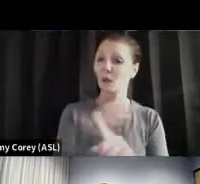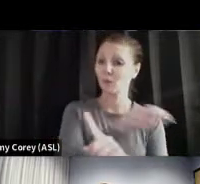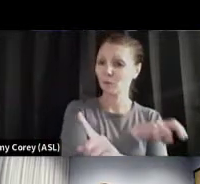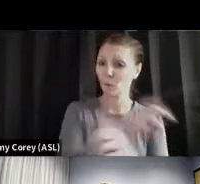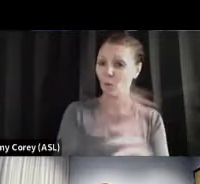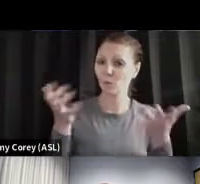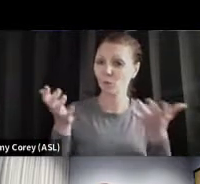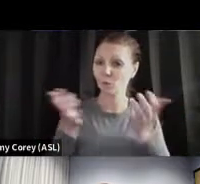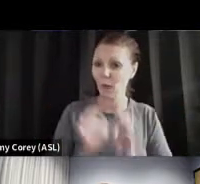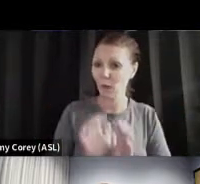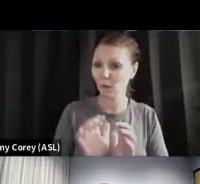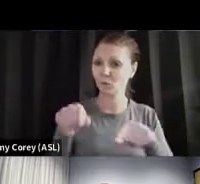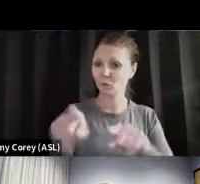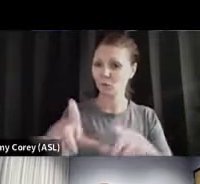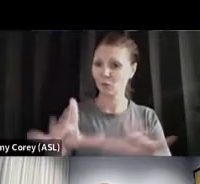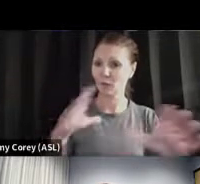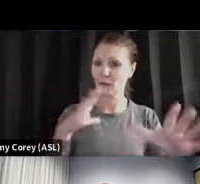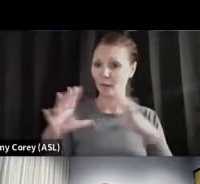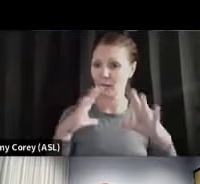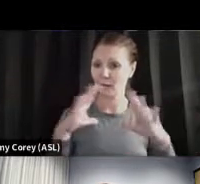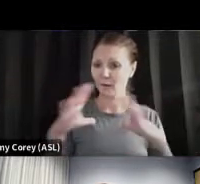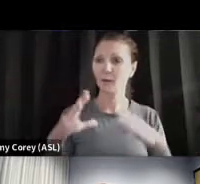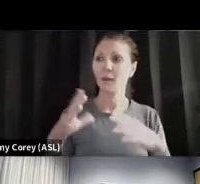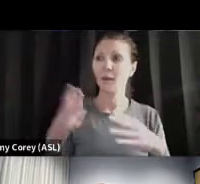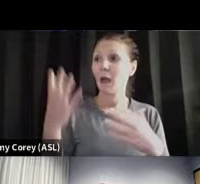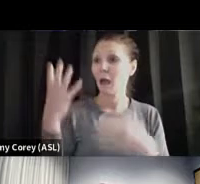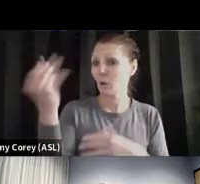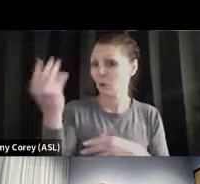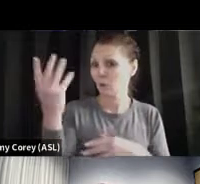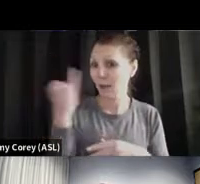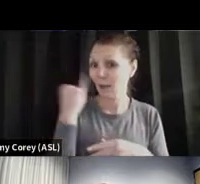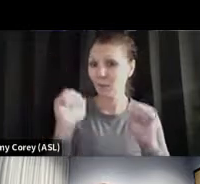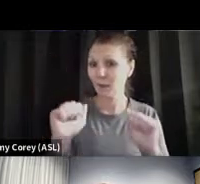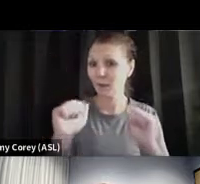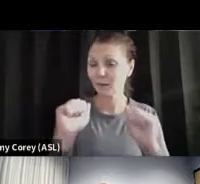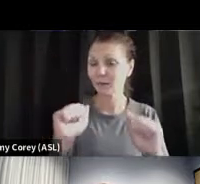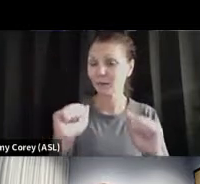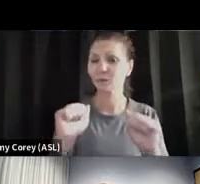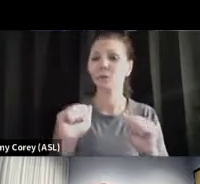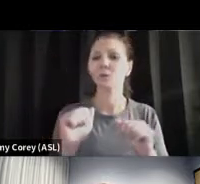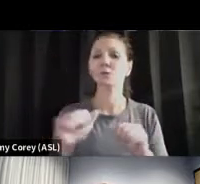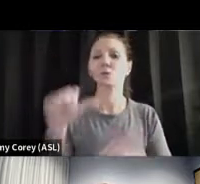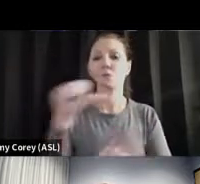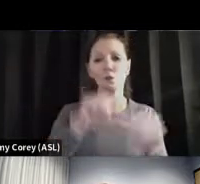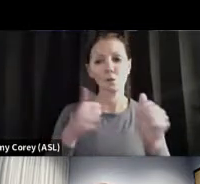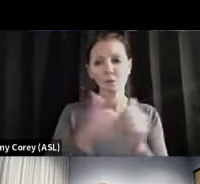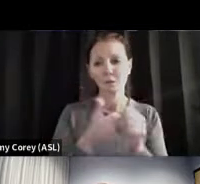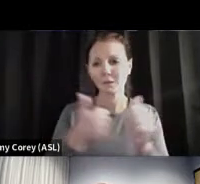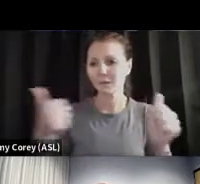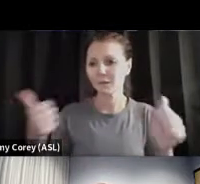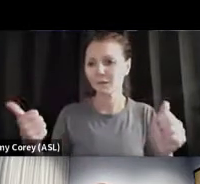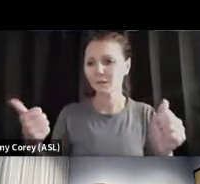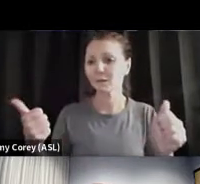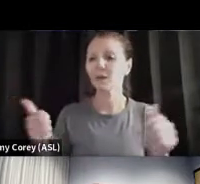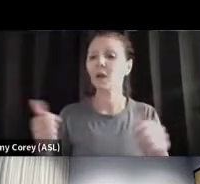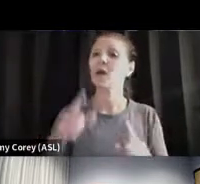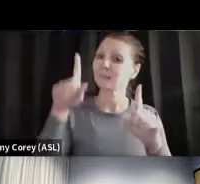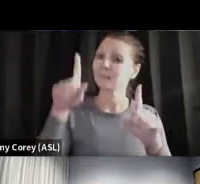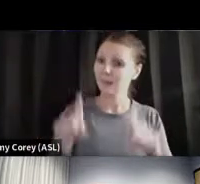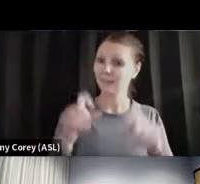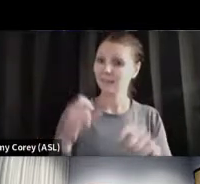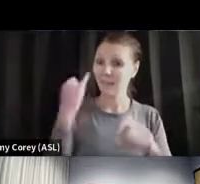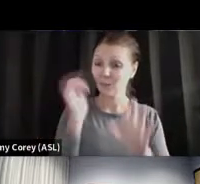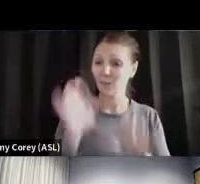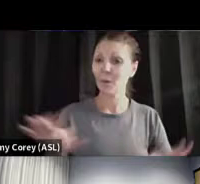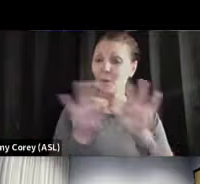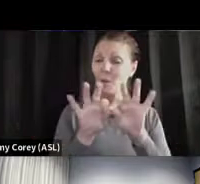outdoors when possible, socially distance. Testing is very important to try to isolate, and then isolate from others if you tested positive. So be